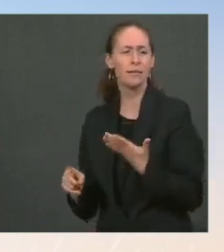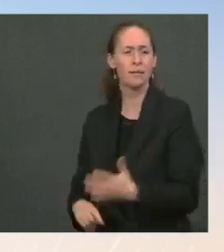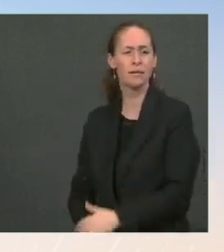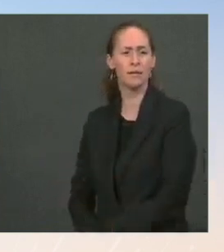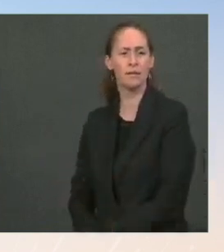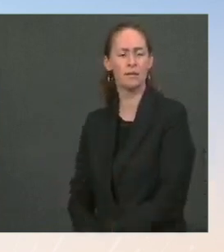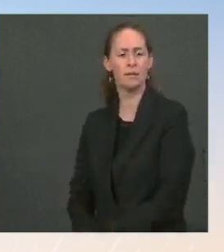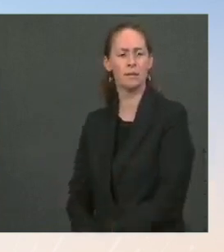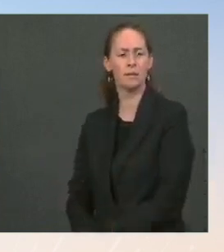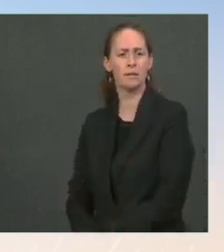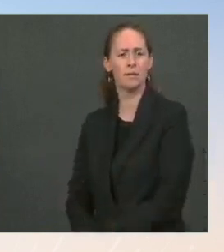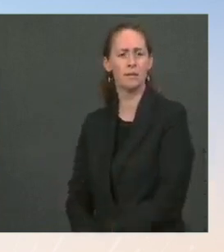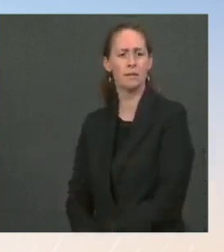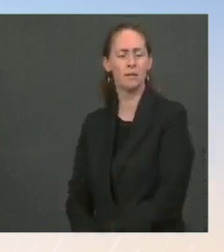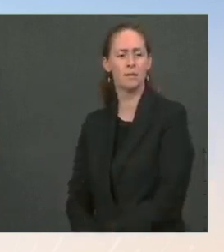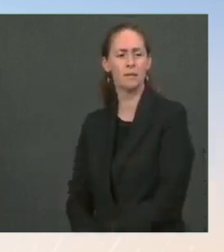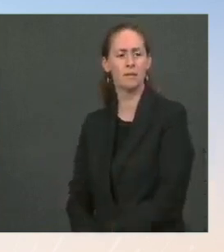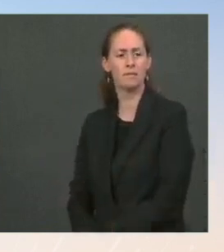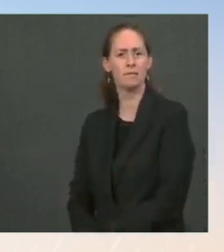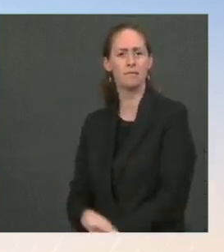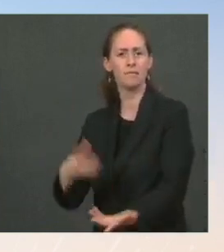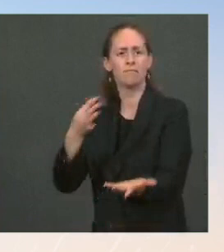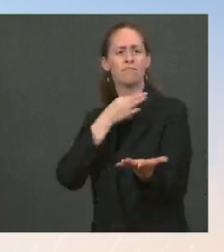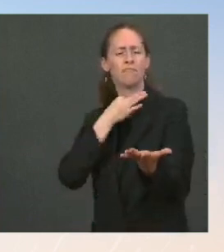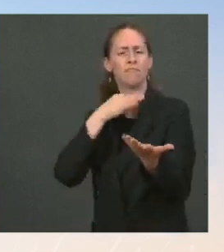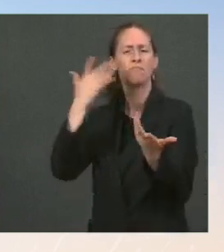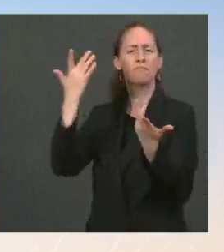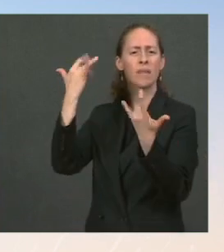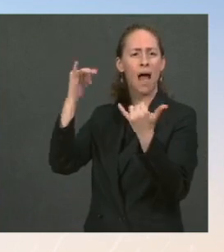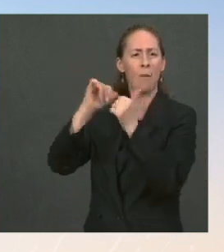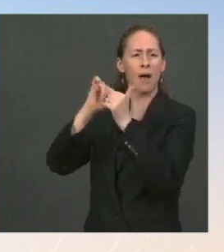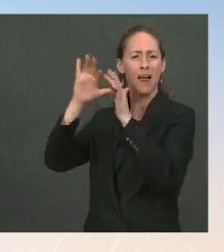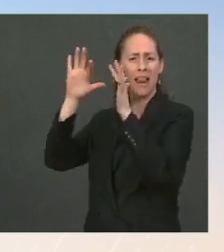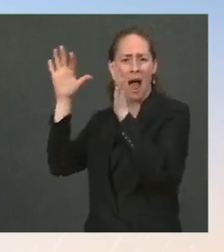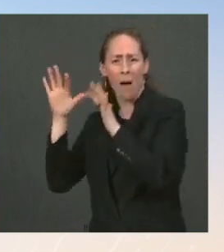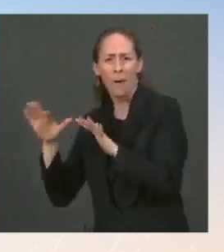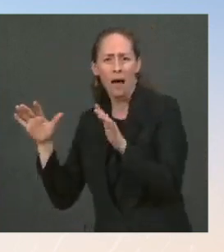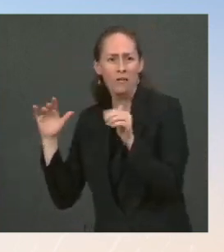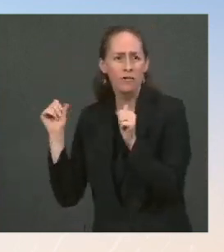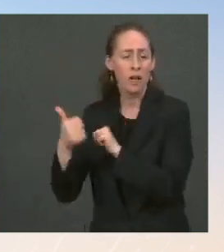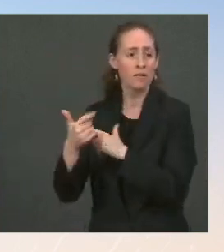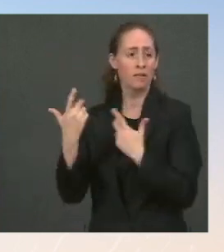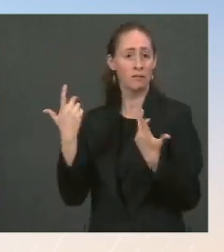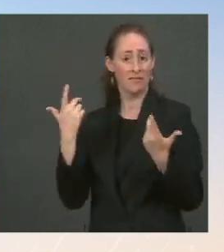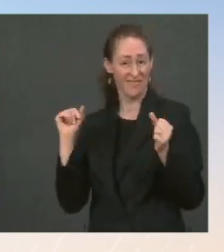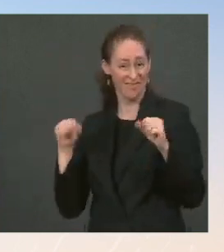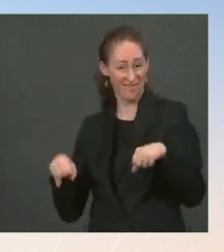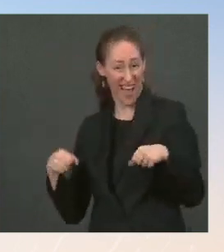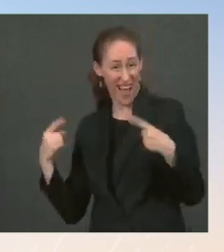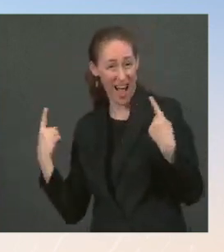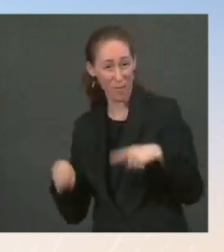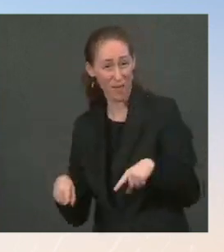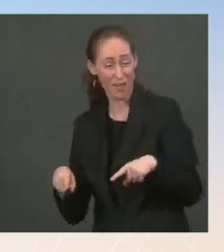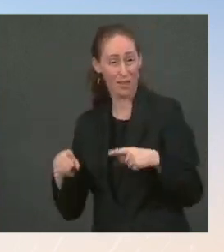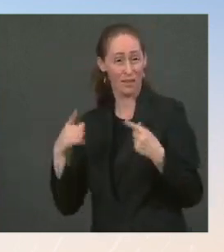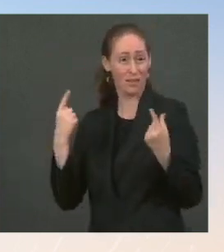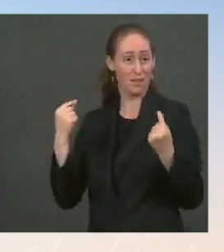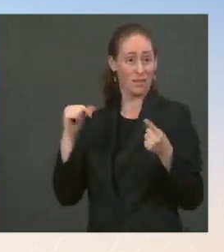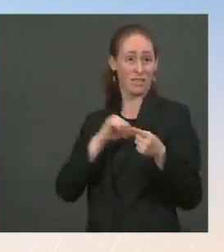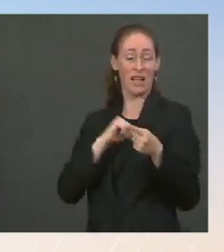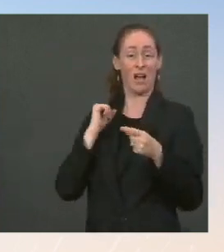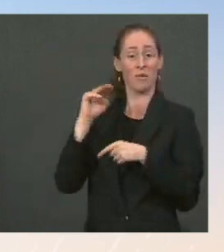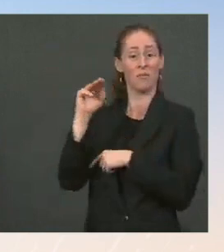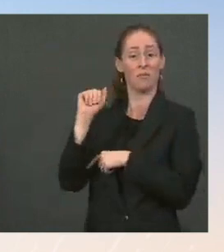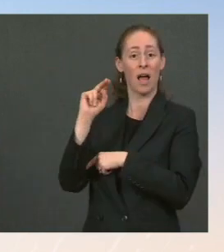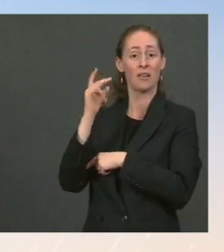in some way, is this within the realm of possibility? How do you guys react to Senator Manchin kind of throwing down this marker?